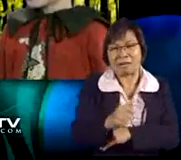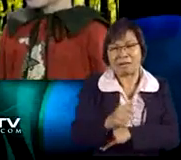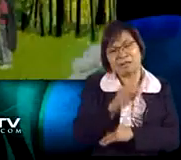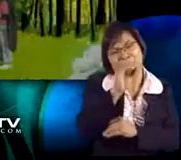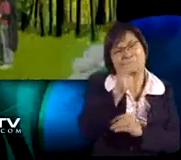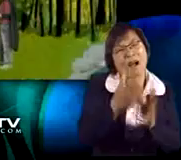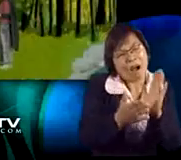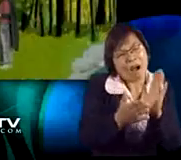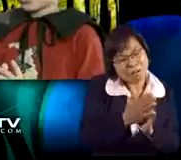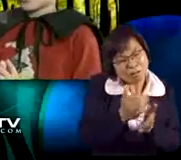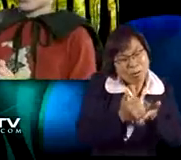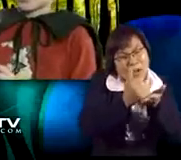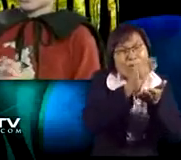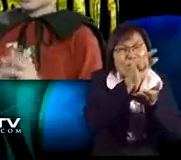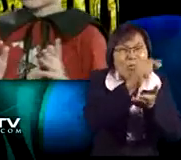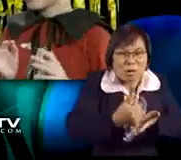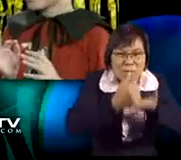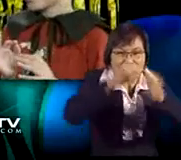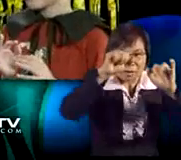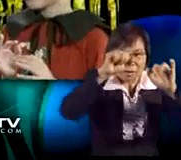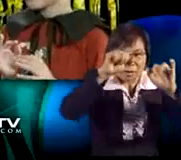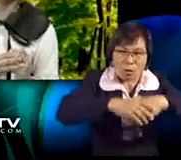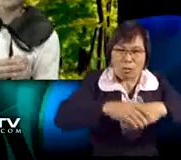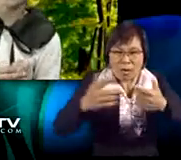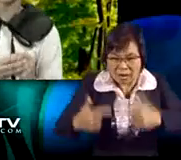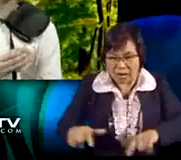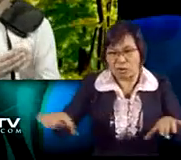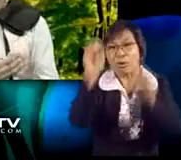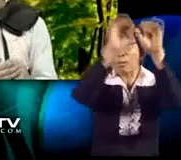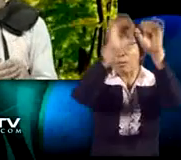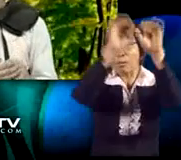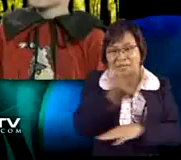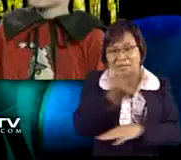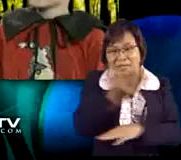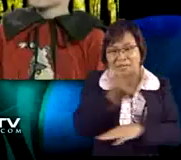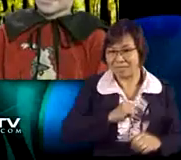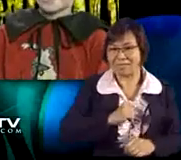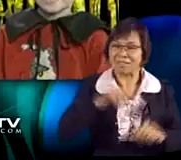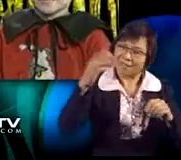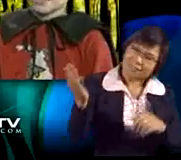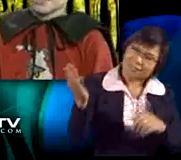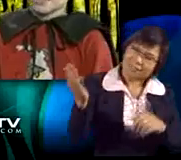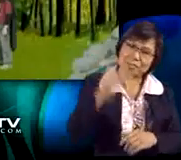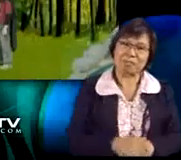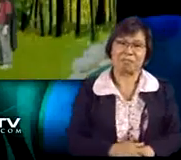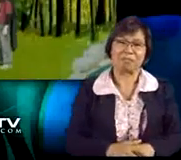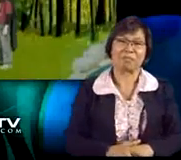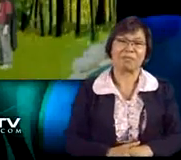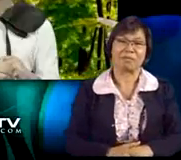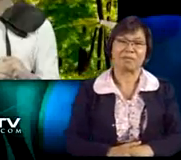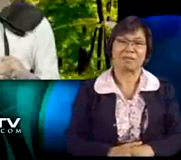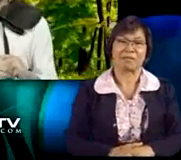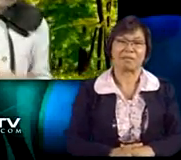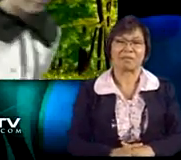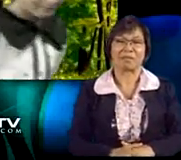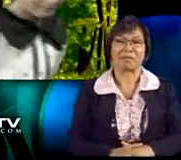9. Could the young apprentice ask you for another small favour? Of course! Could you hold my hand and let me do the magic thing?